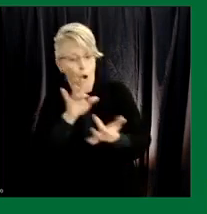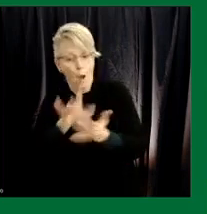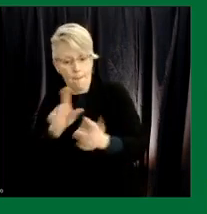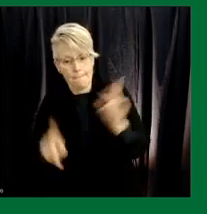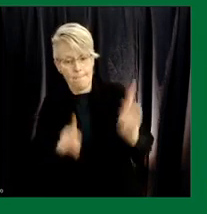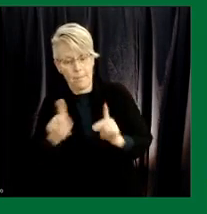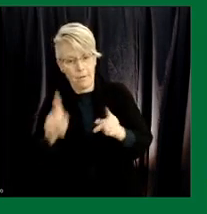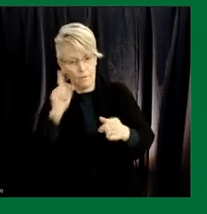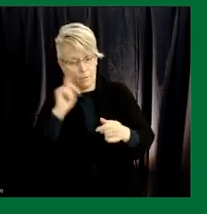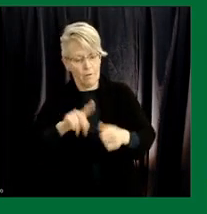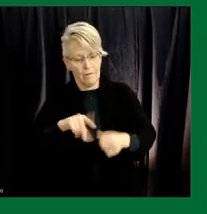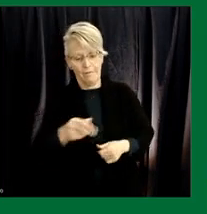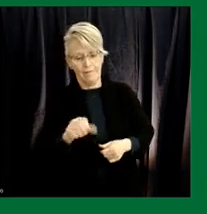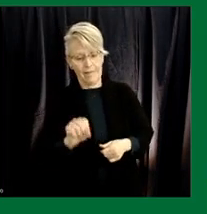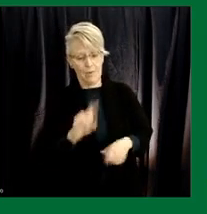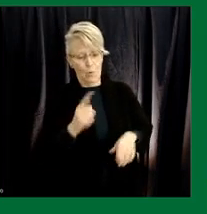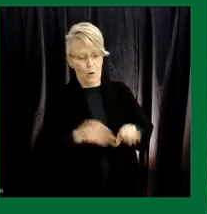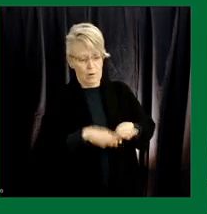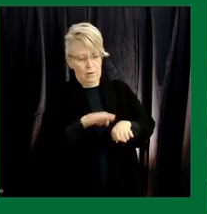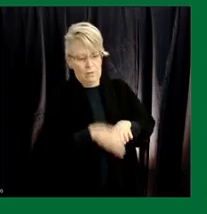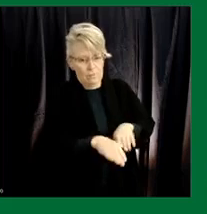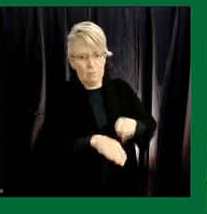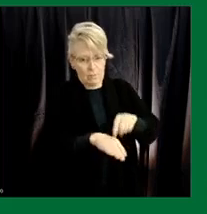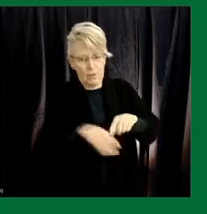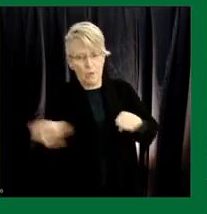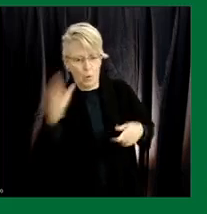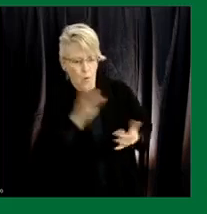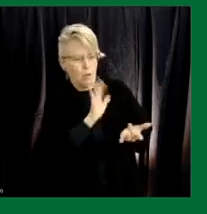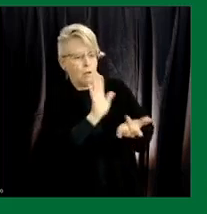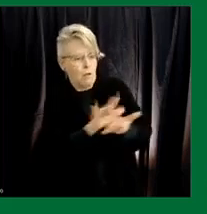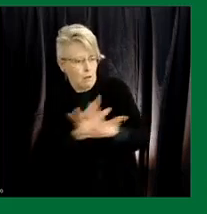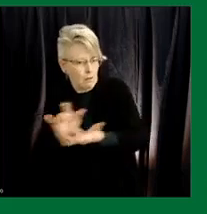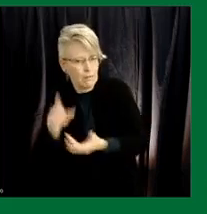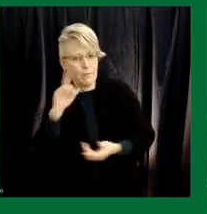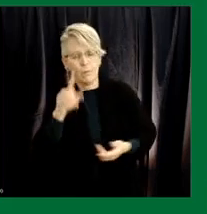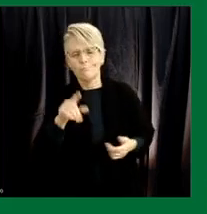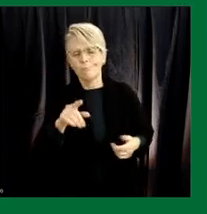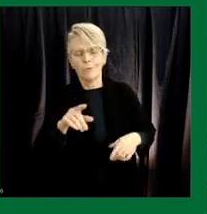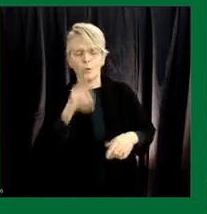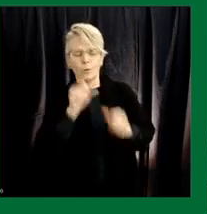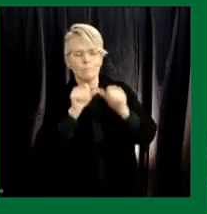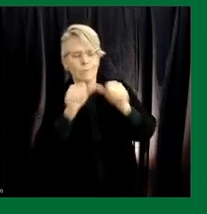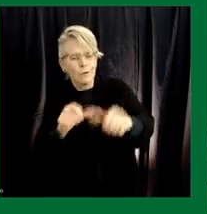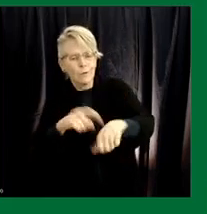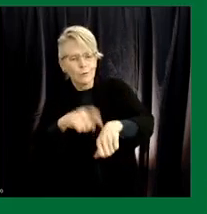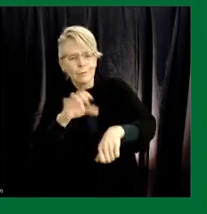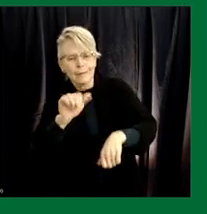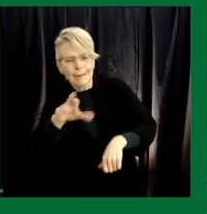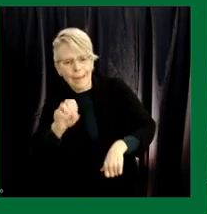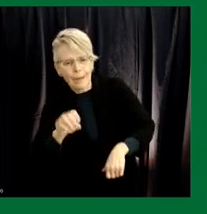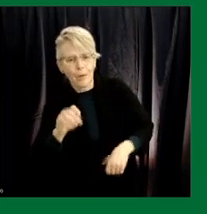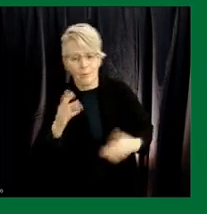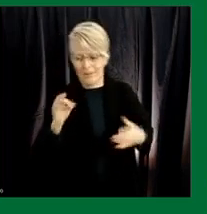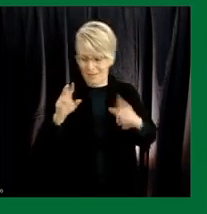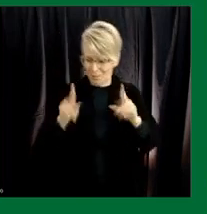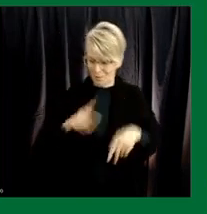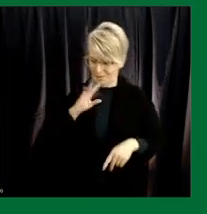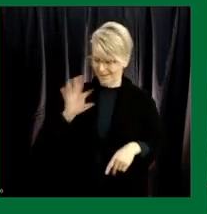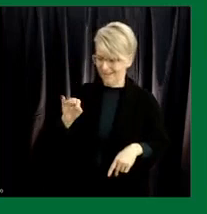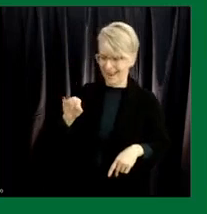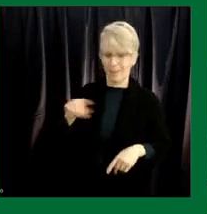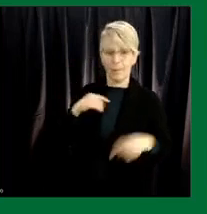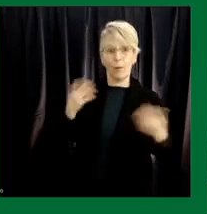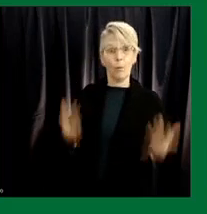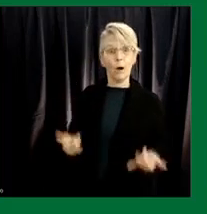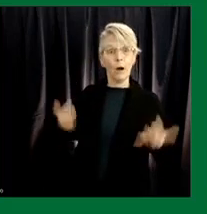if they're not at long-term care homes or in other or healthcare workers or in other settings so like if you're someone in their 90s do you just sit there and wait for a